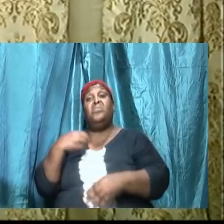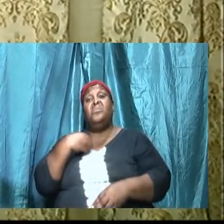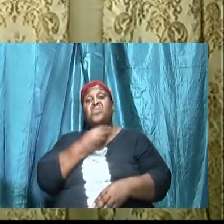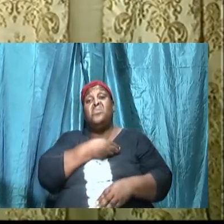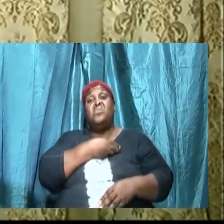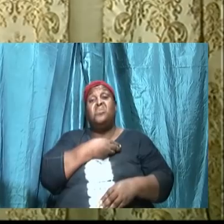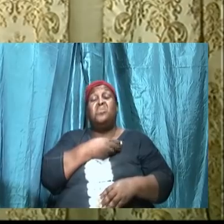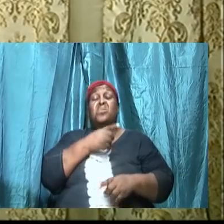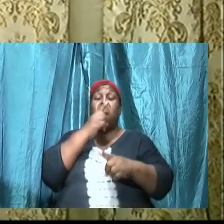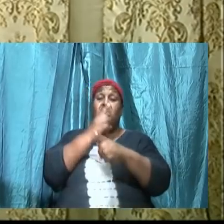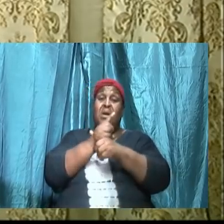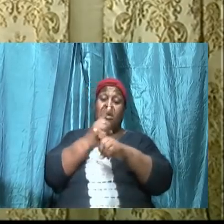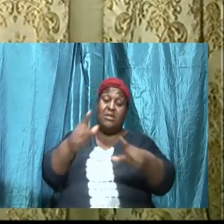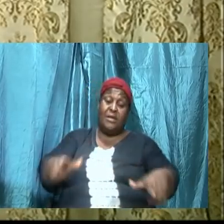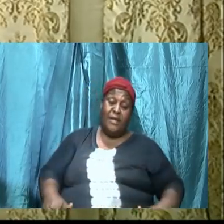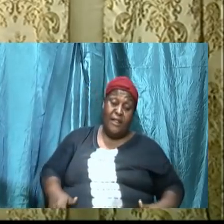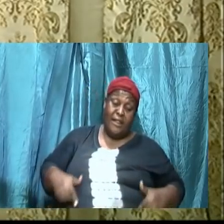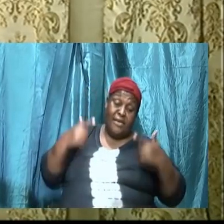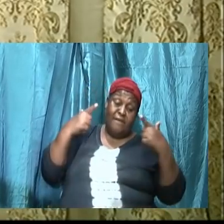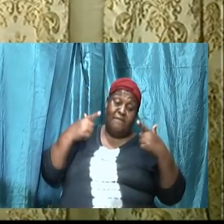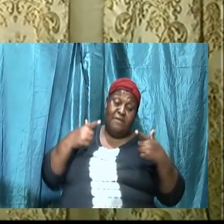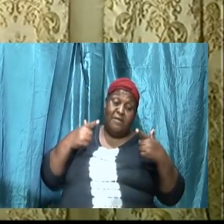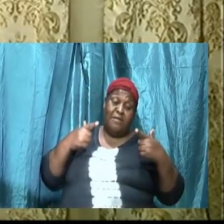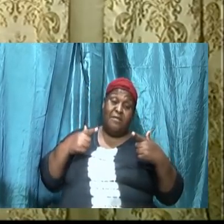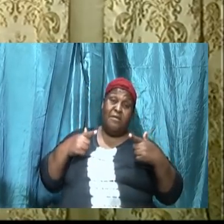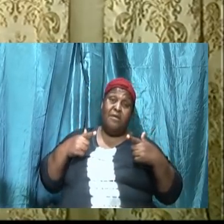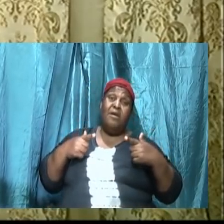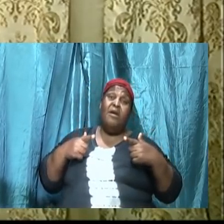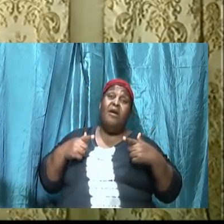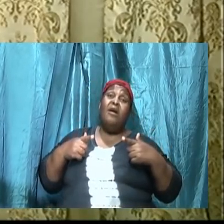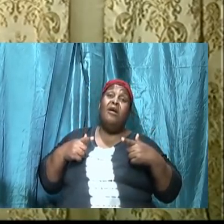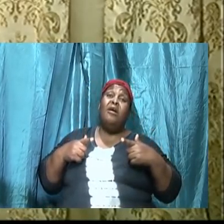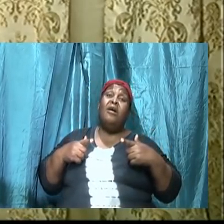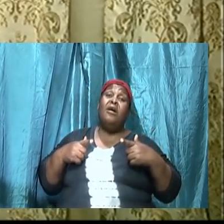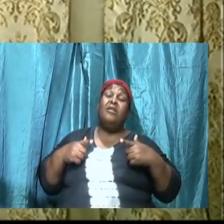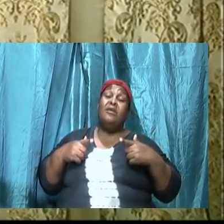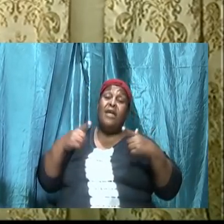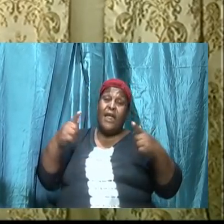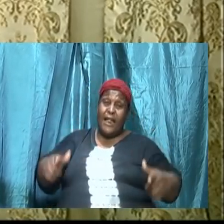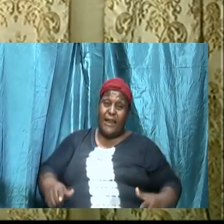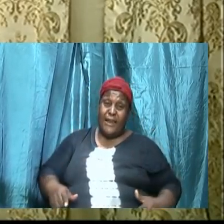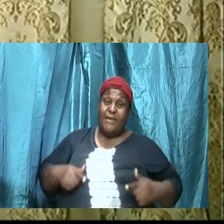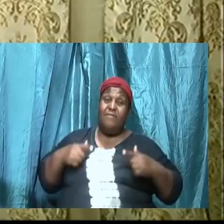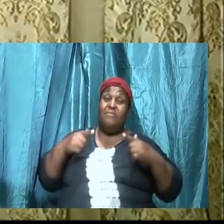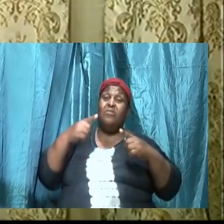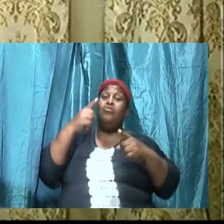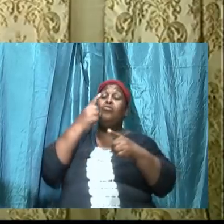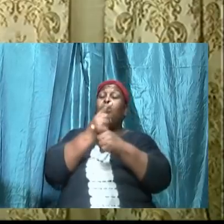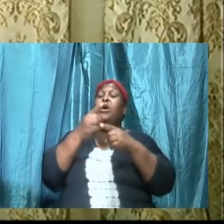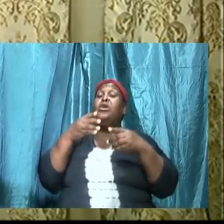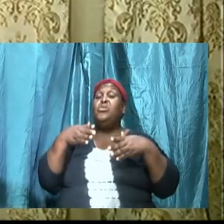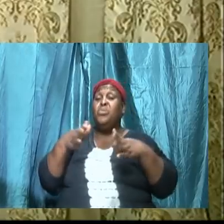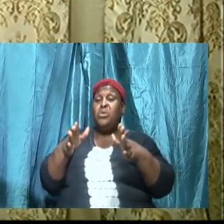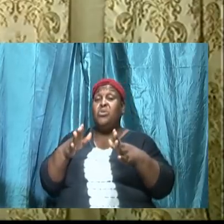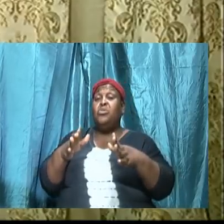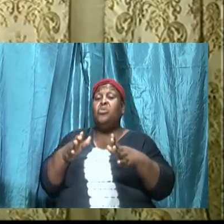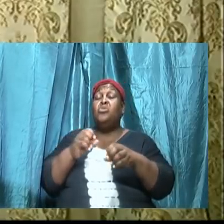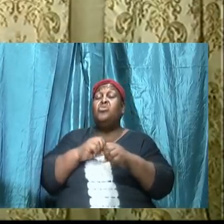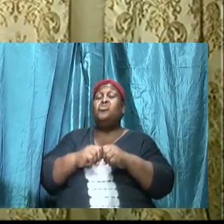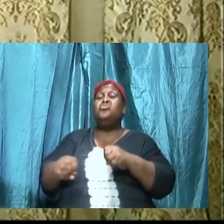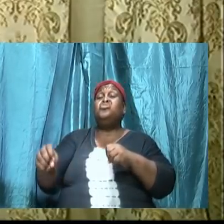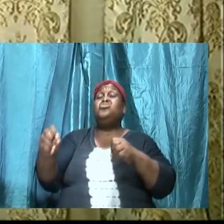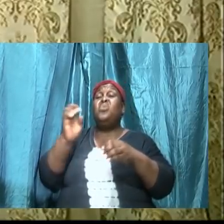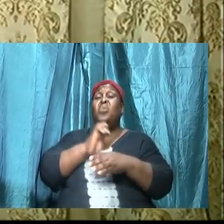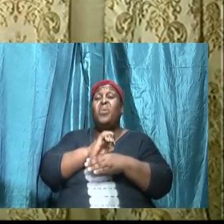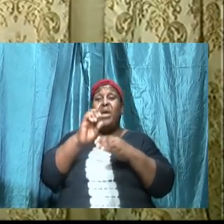route, we are going on the right avenue, so we end up at right destination. And